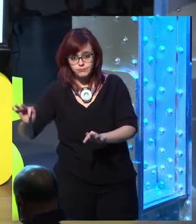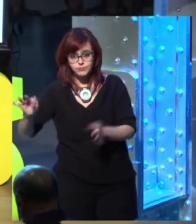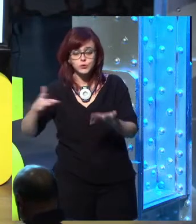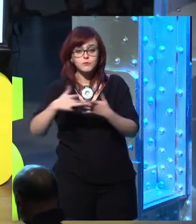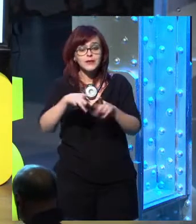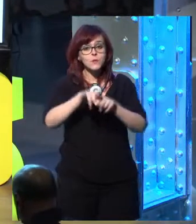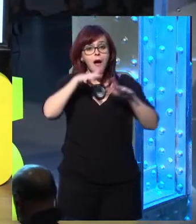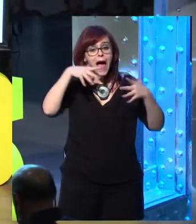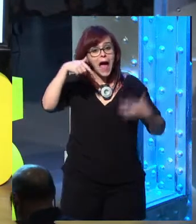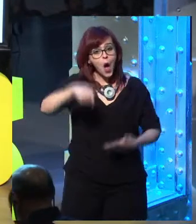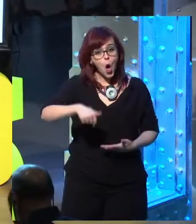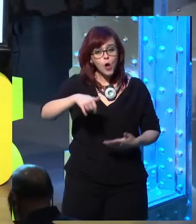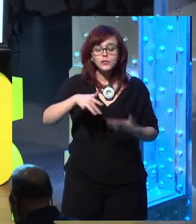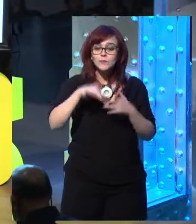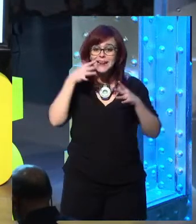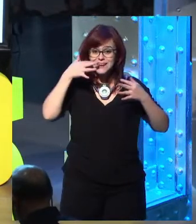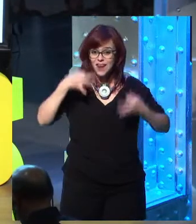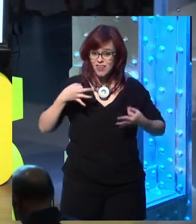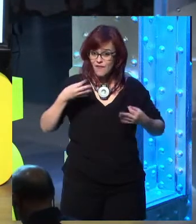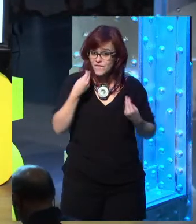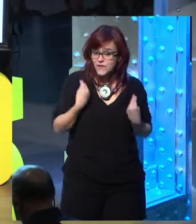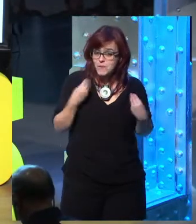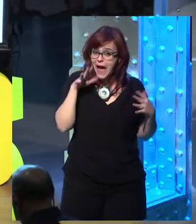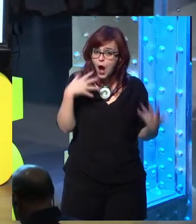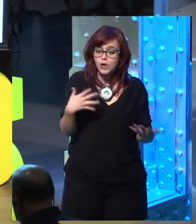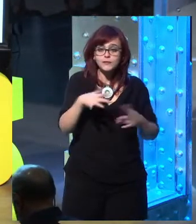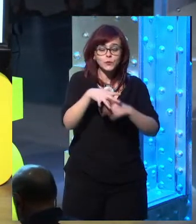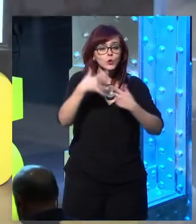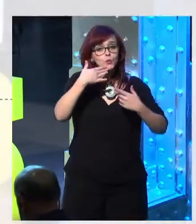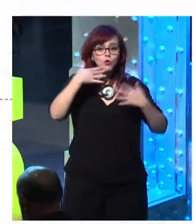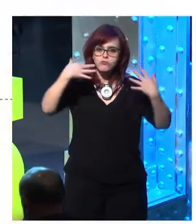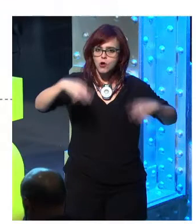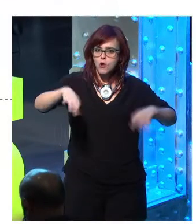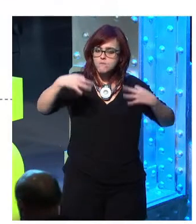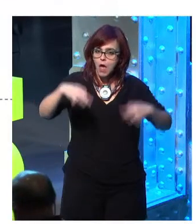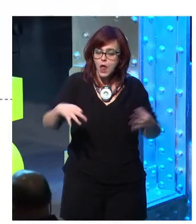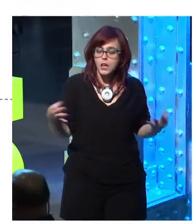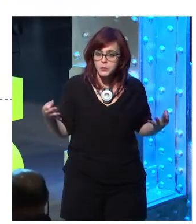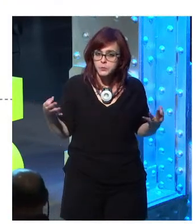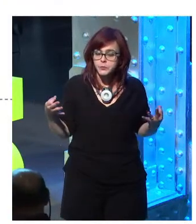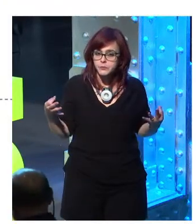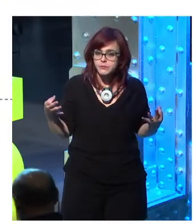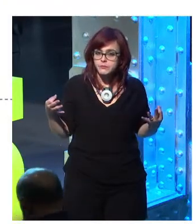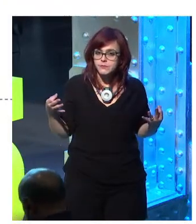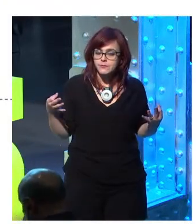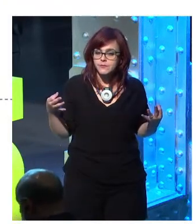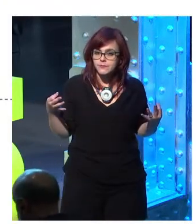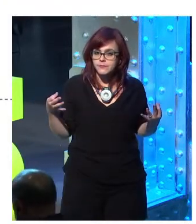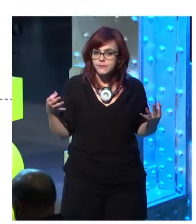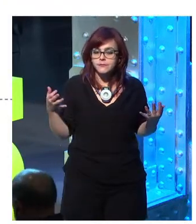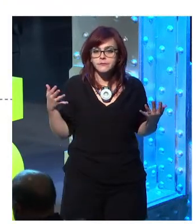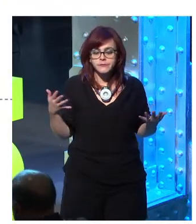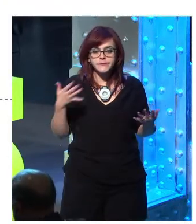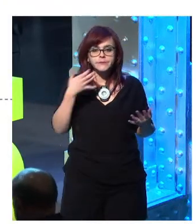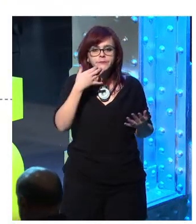ago, this would be terrifying. We thought that privacy was dead. We wrote articles about how everyone has cameras now and it's